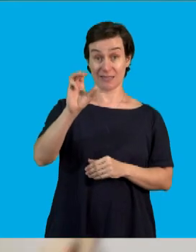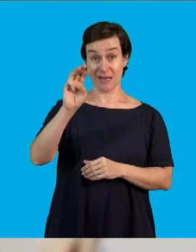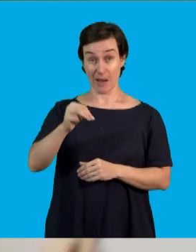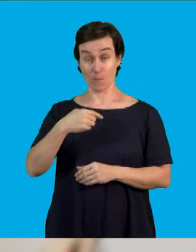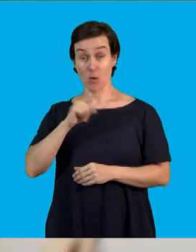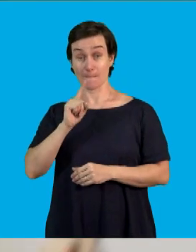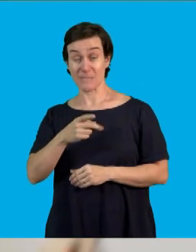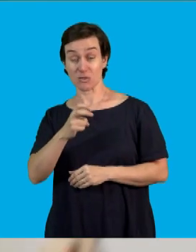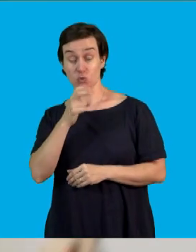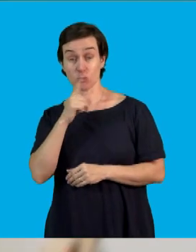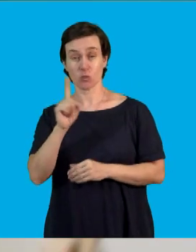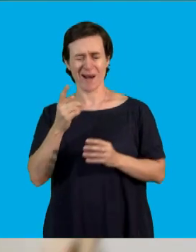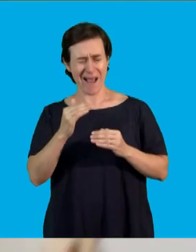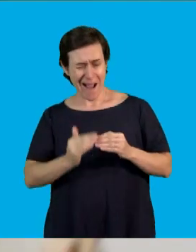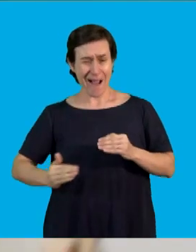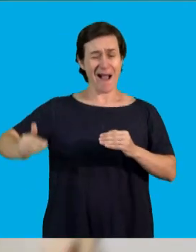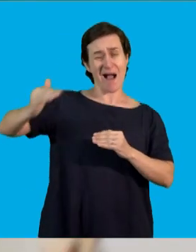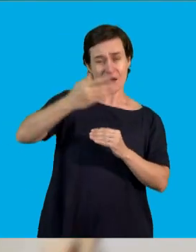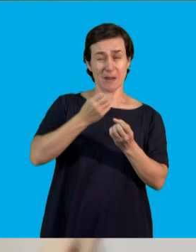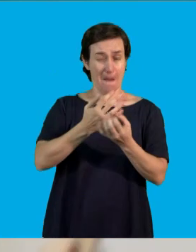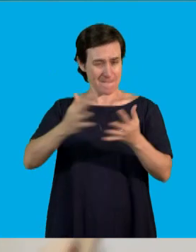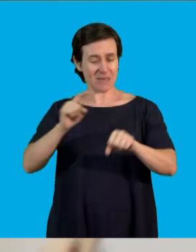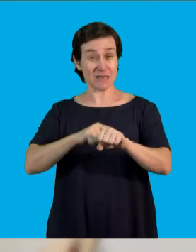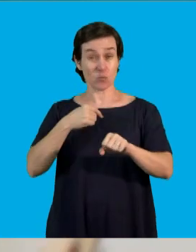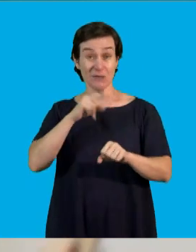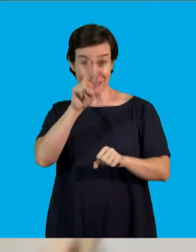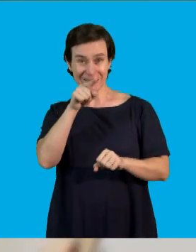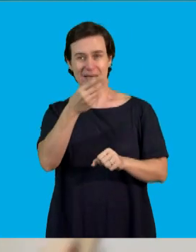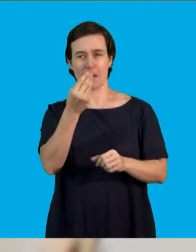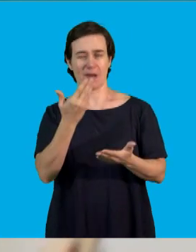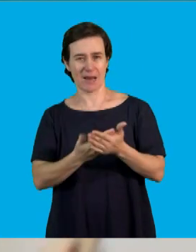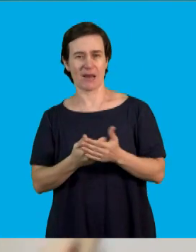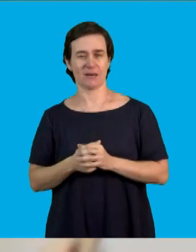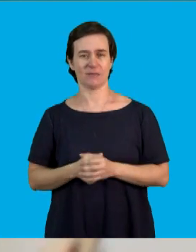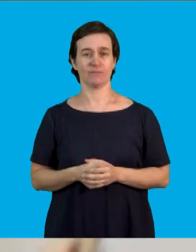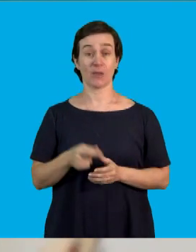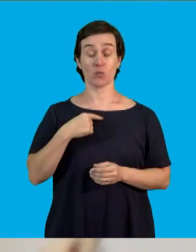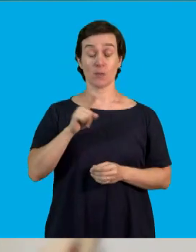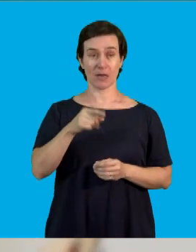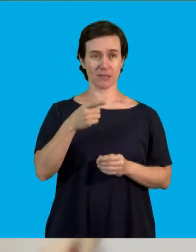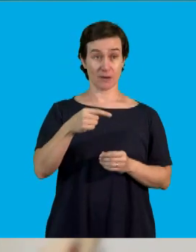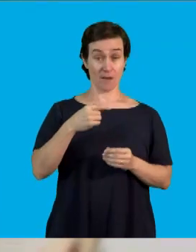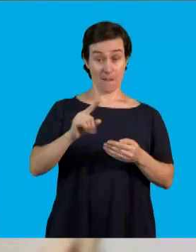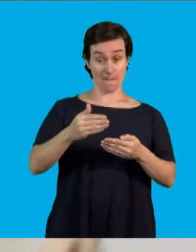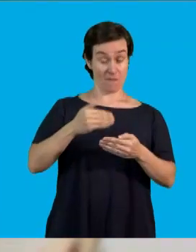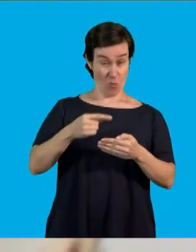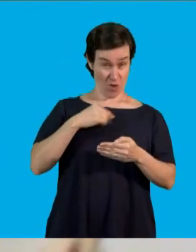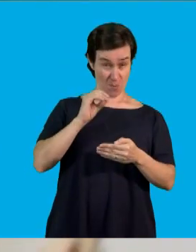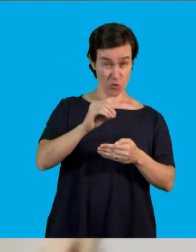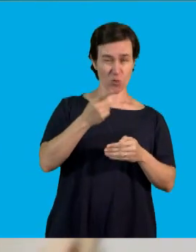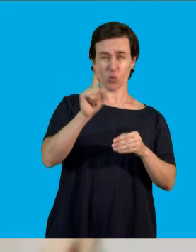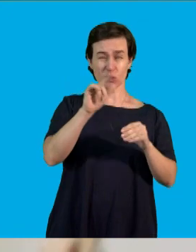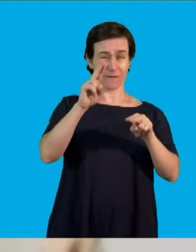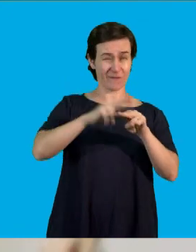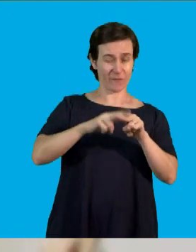we take the highest frequency and we list all the factors without repeating any of